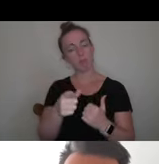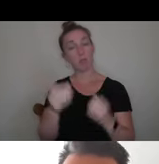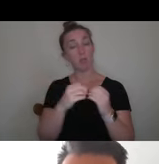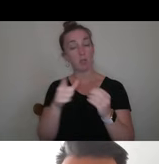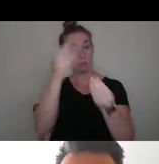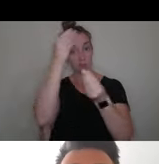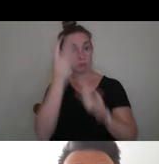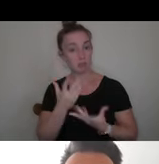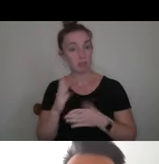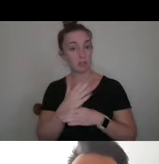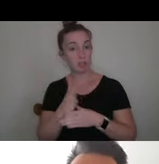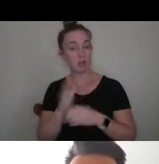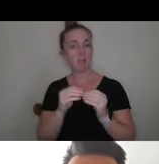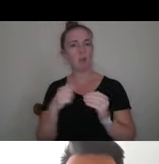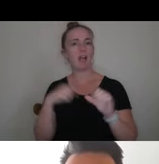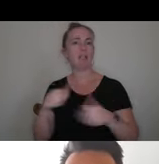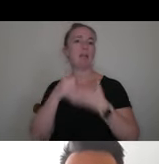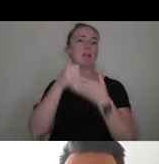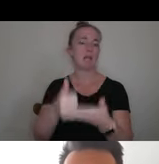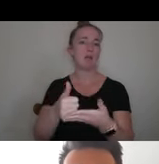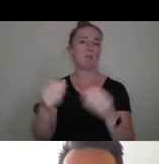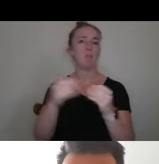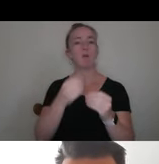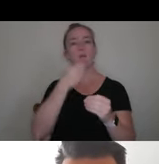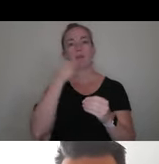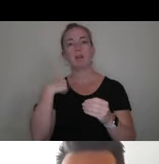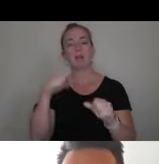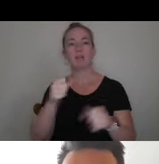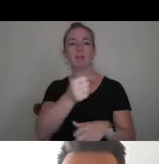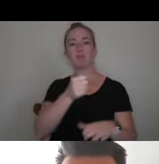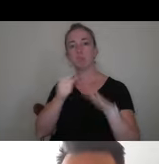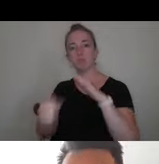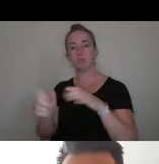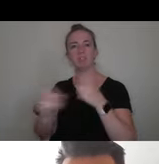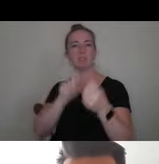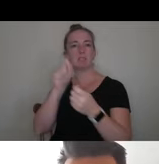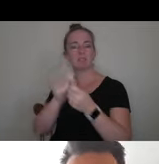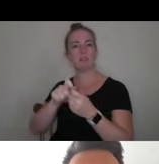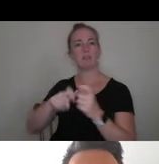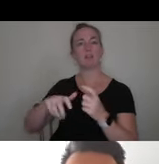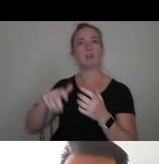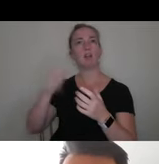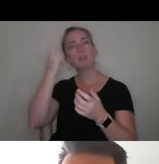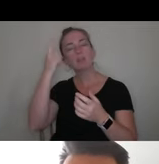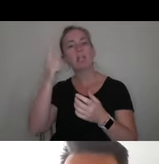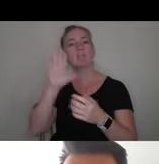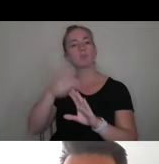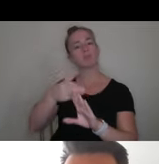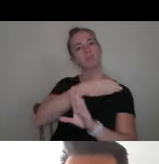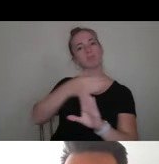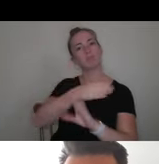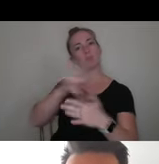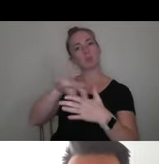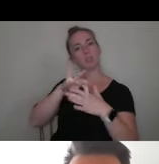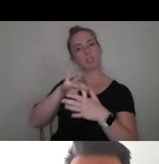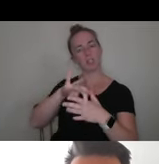the more we can help. And the more we can place you in a specific context in which you have lived and learned, especially when it comes to these